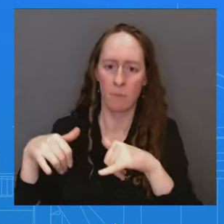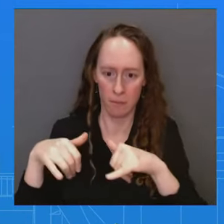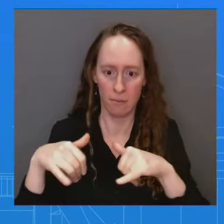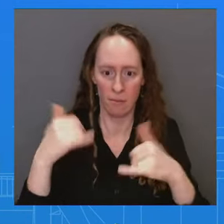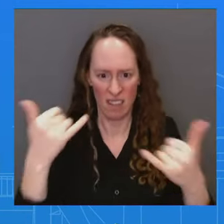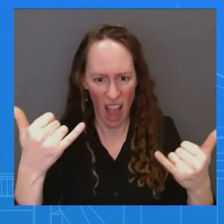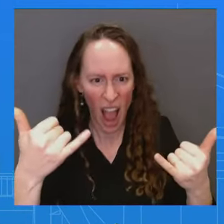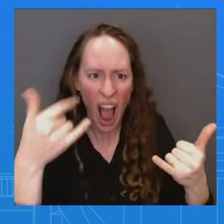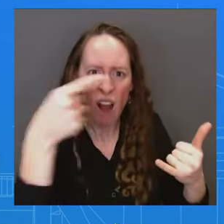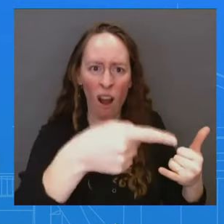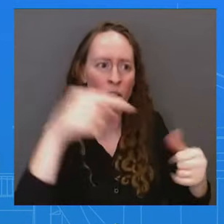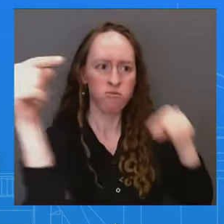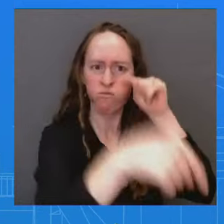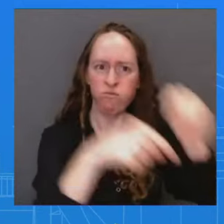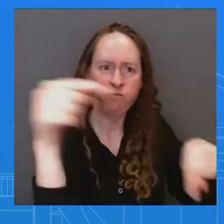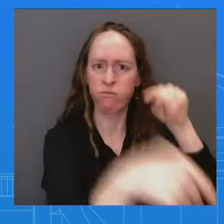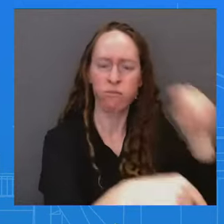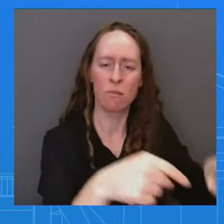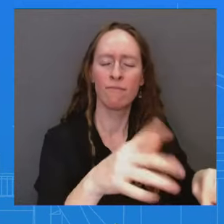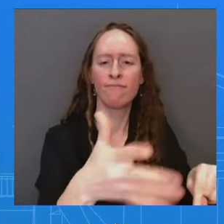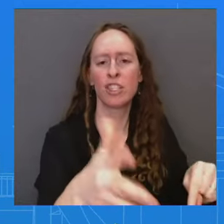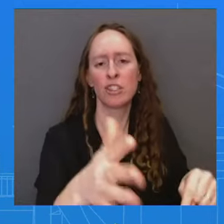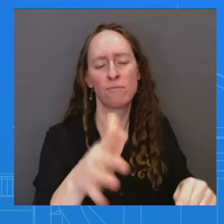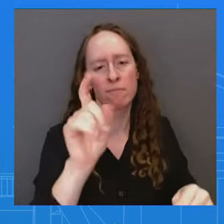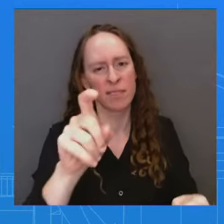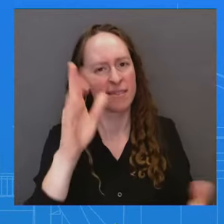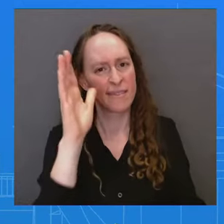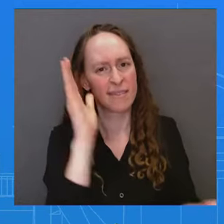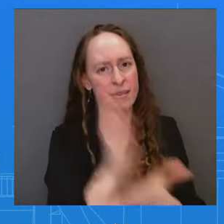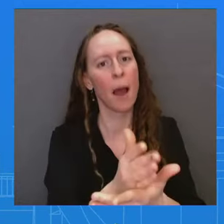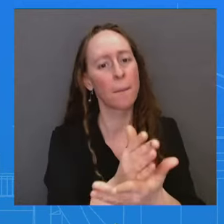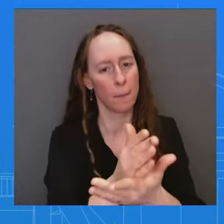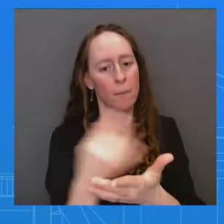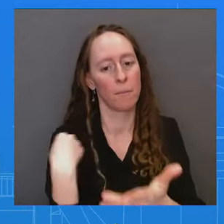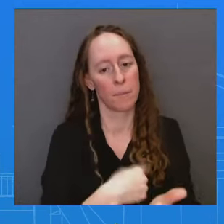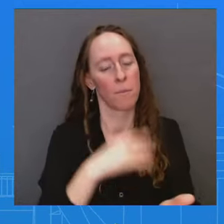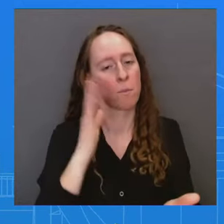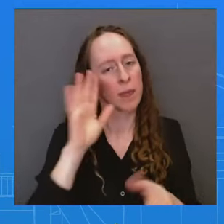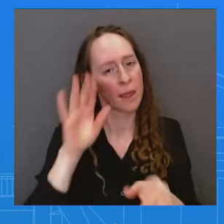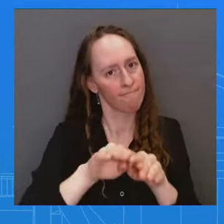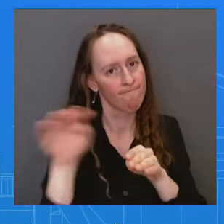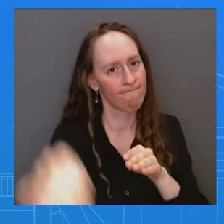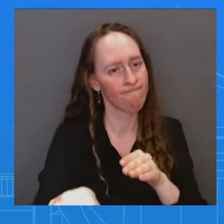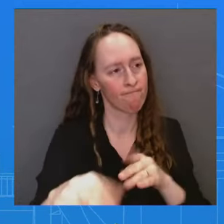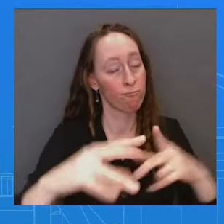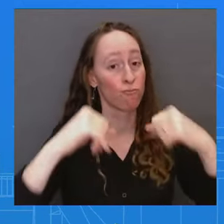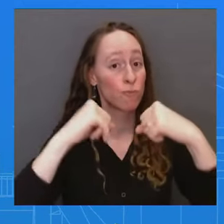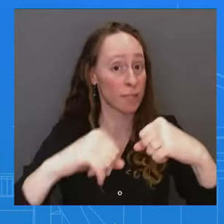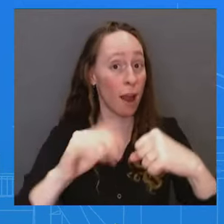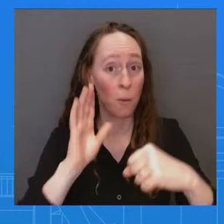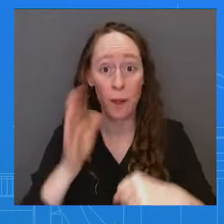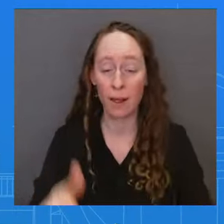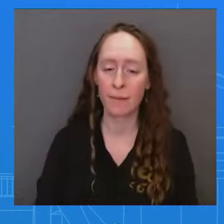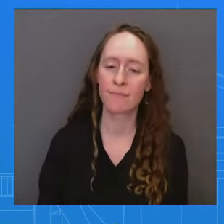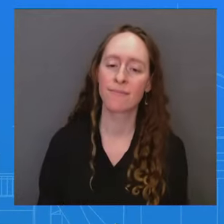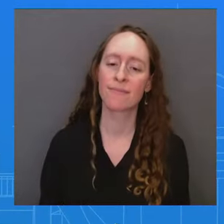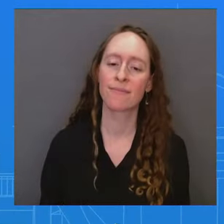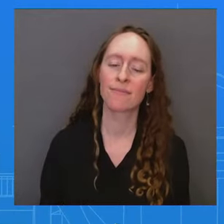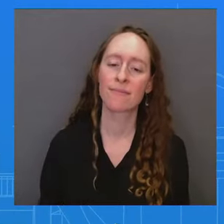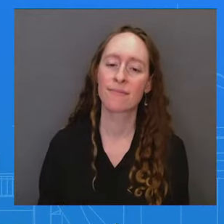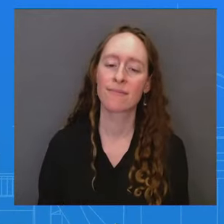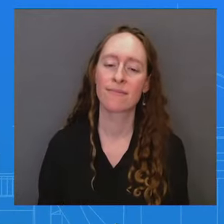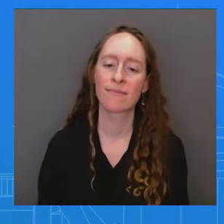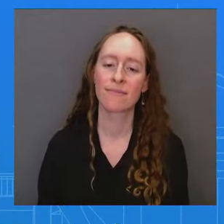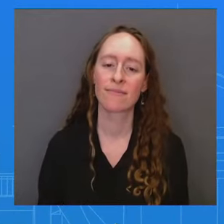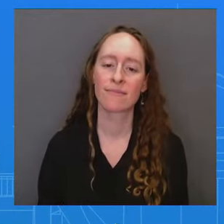do to continue to protect that shipping, to protect our sailors. And just quickly on Secretary Austin, you you've now had to answer many, many